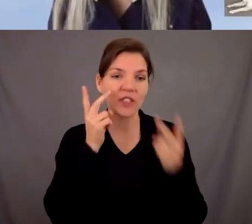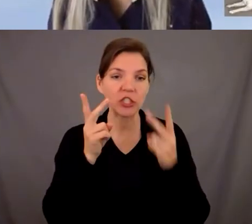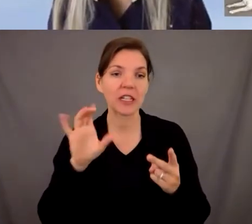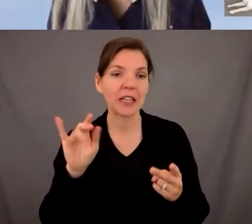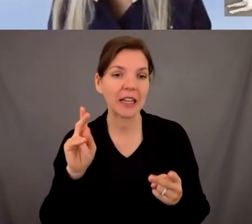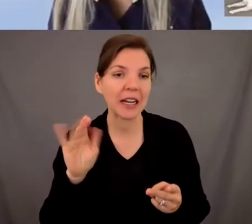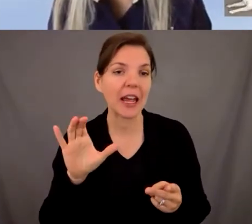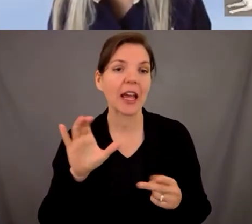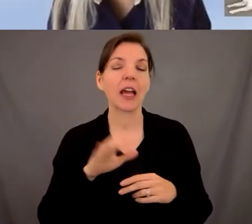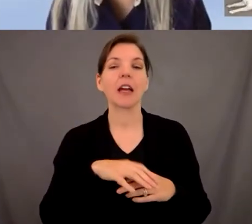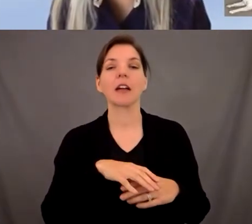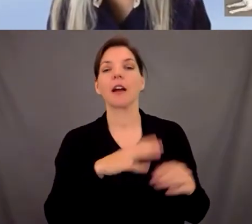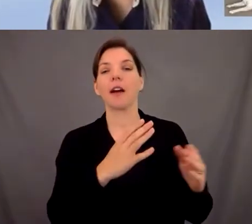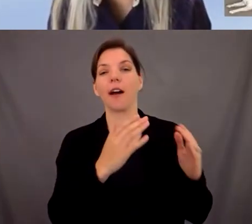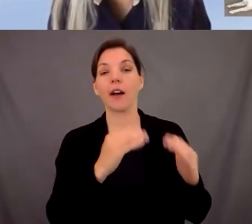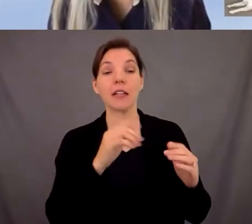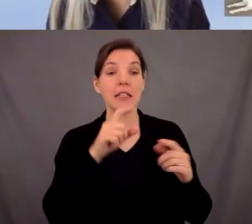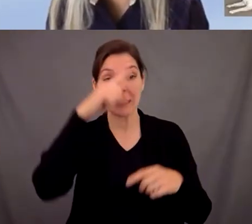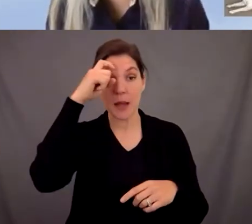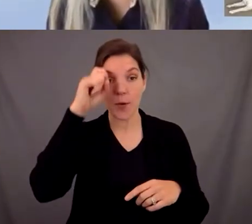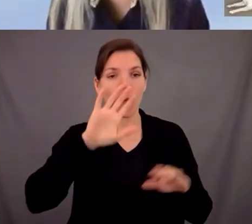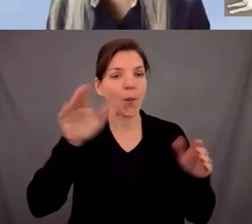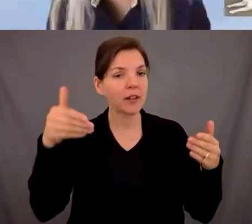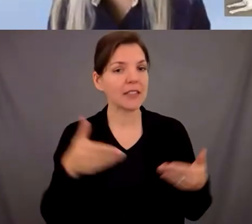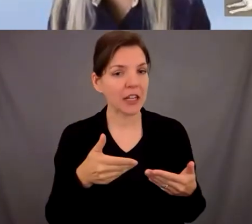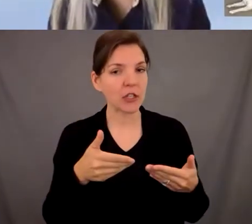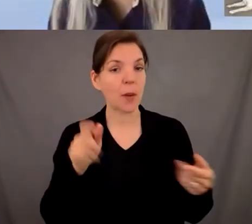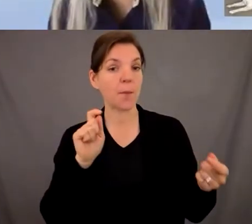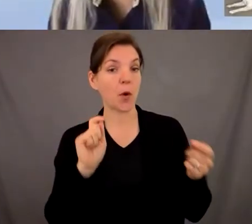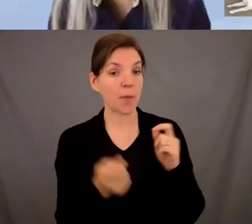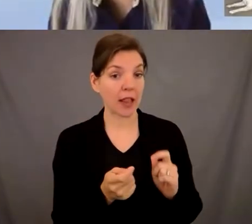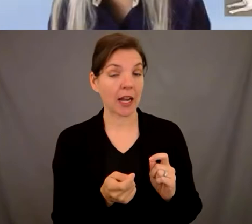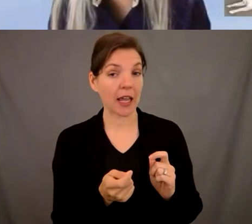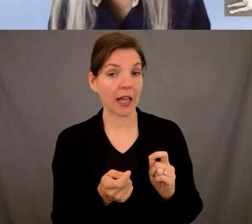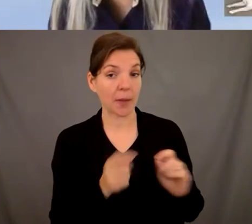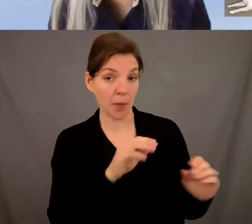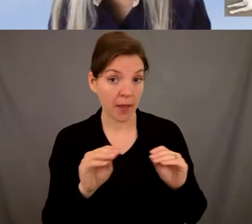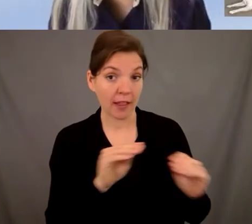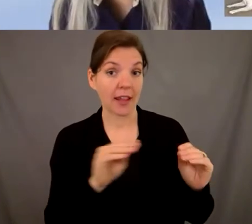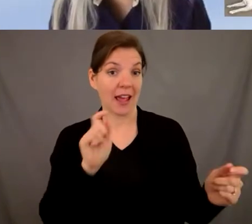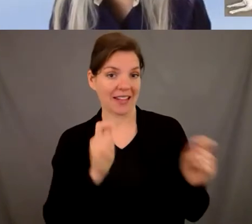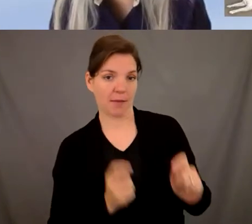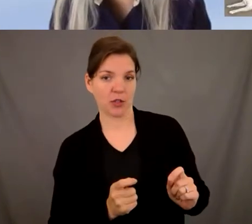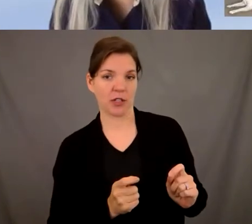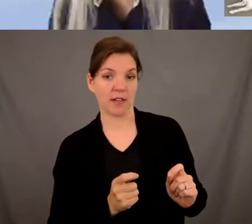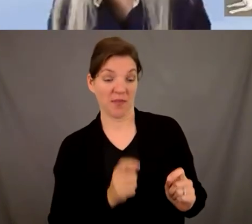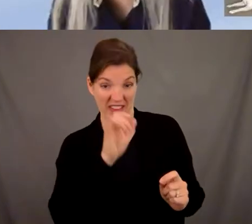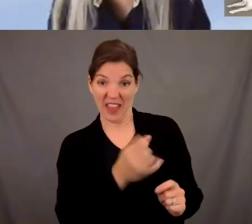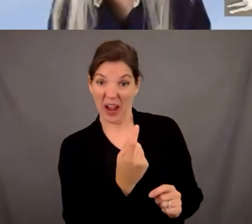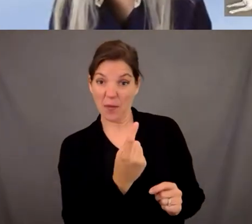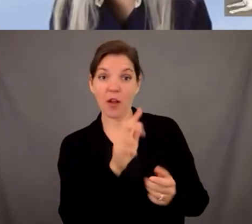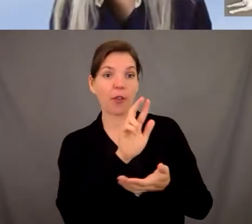adaptive summer orientation mobility adaptive living resource program soar that's like a three-week um